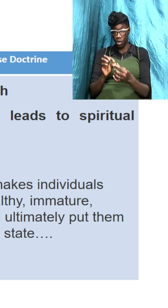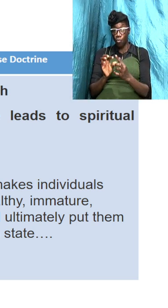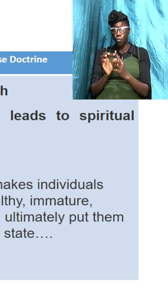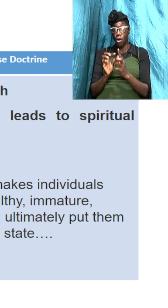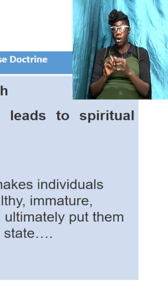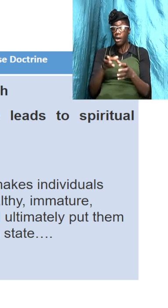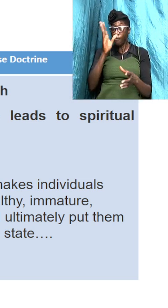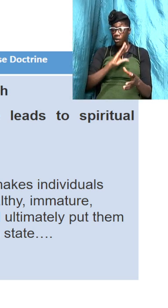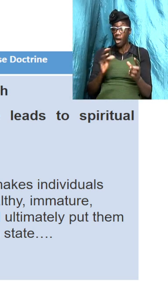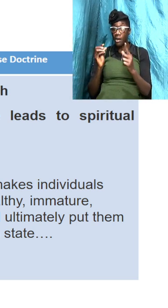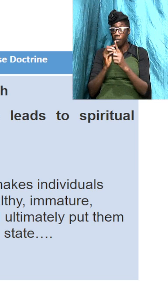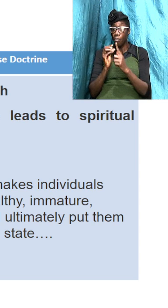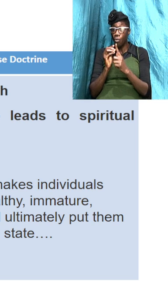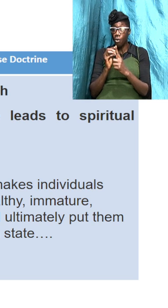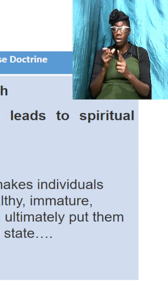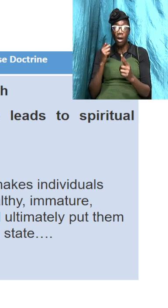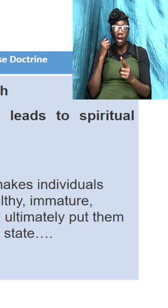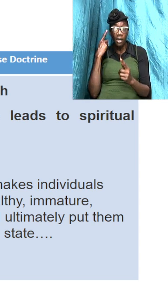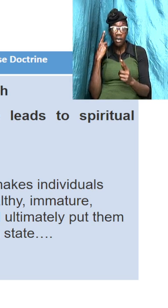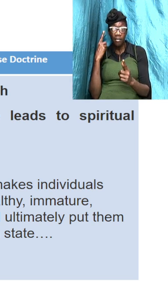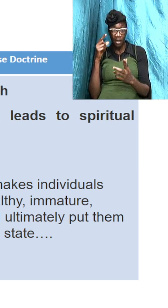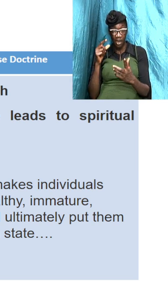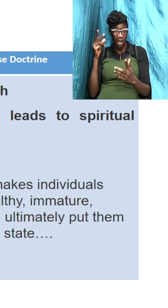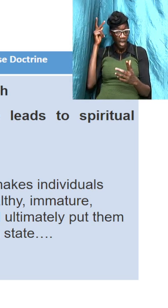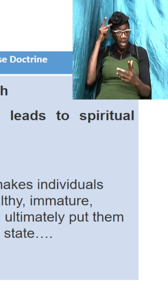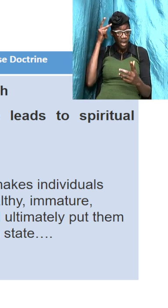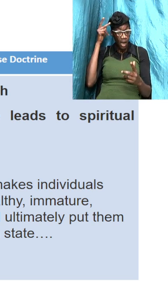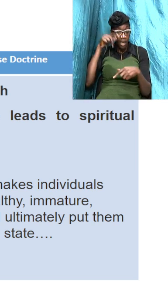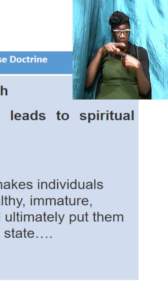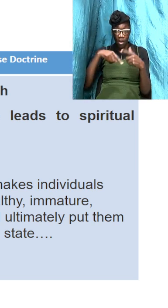more you get knowledgeable about him